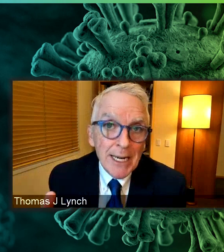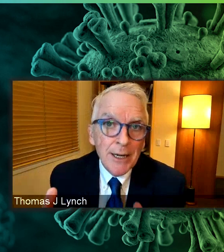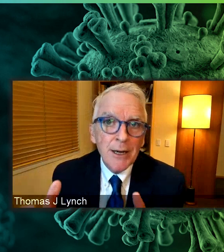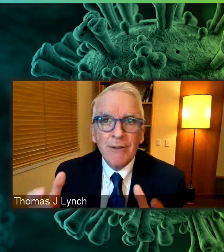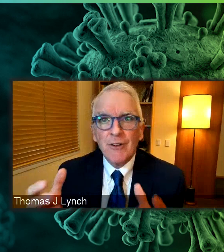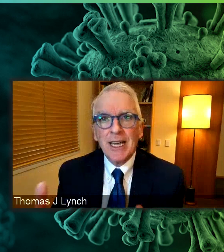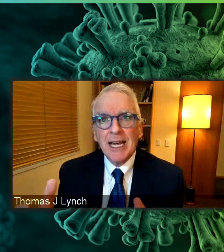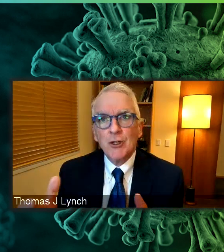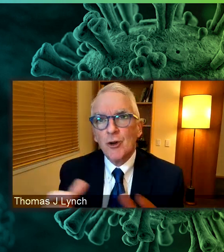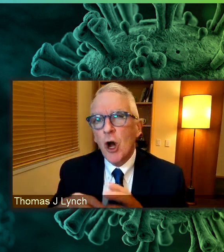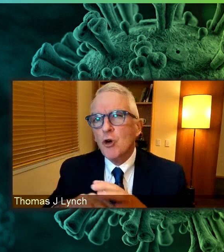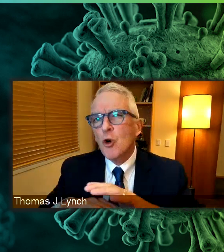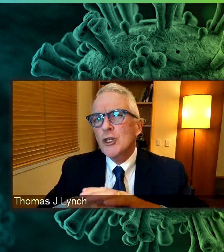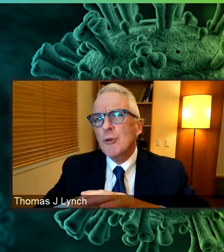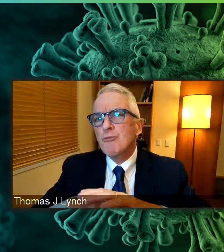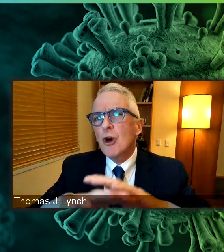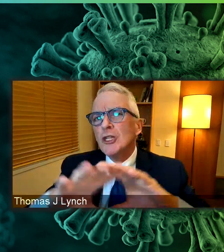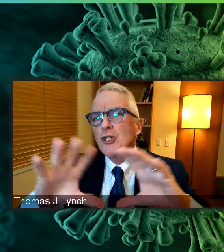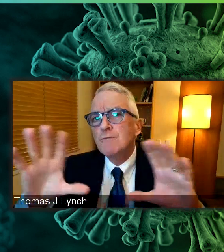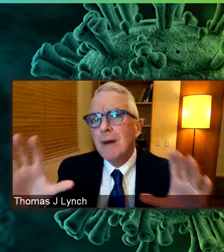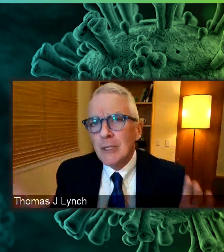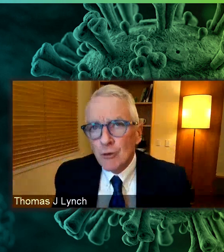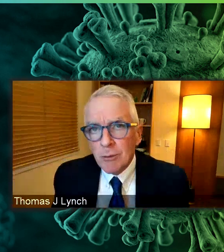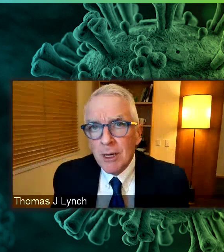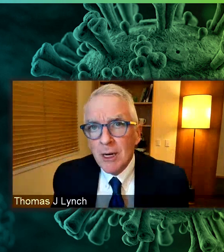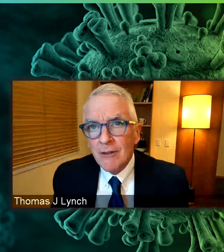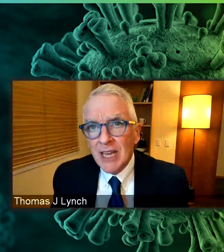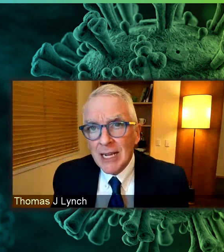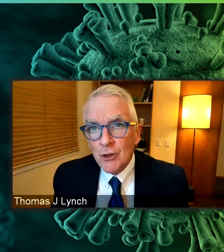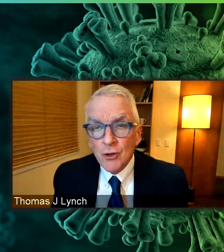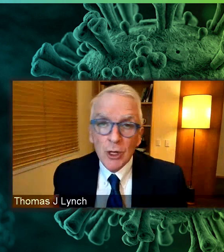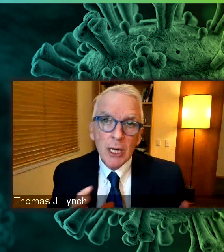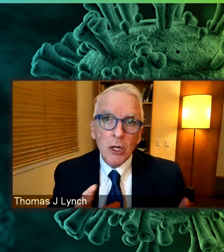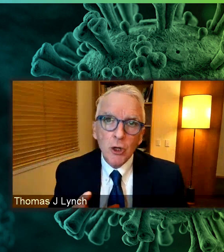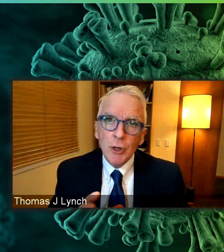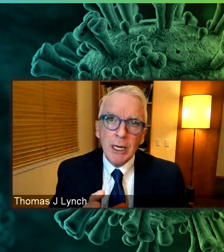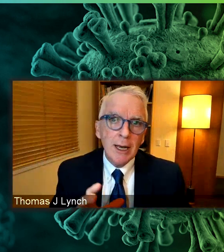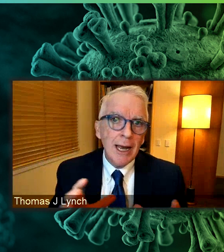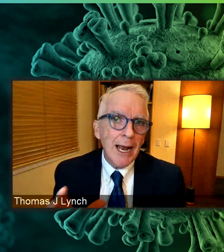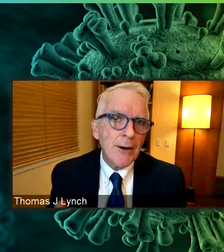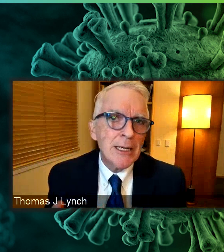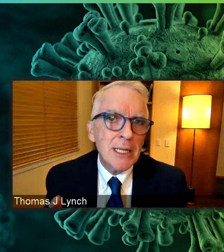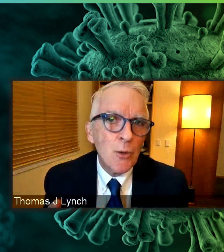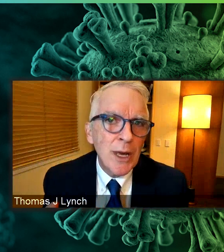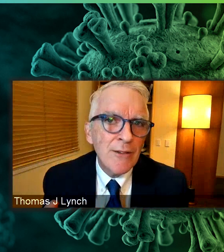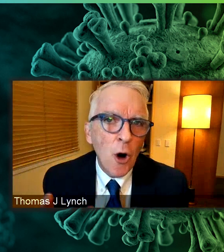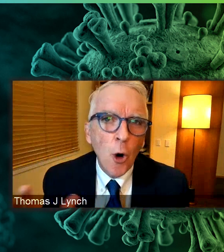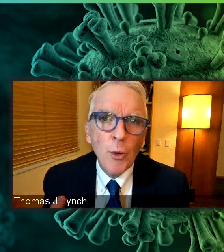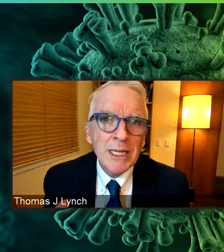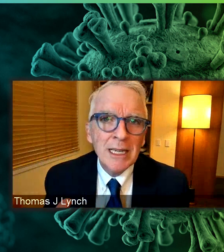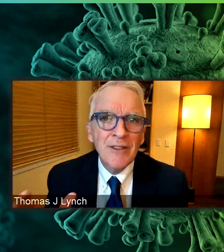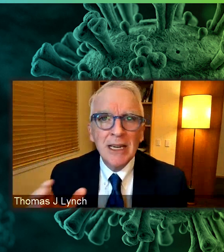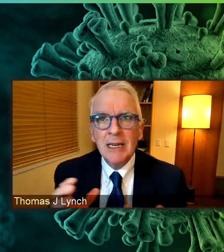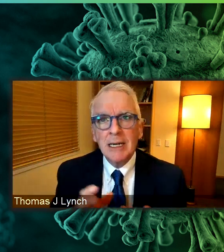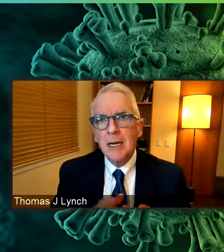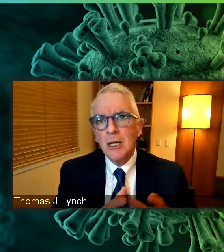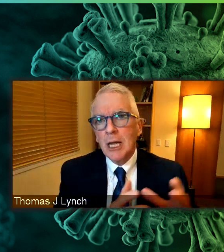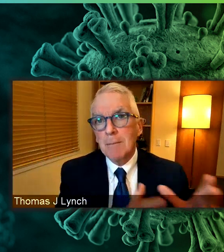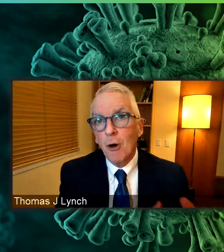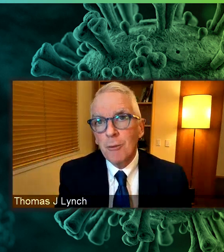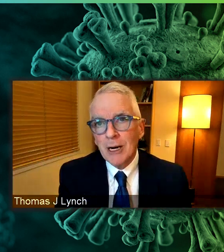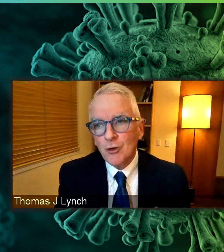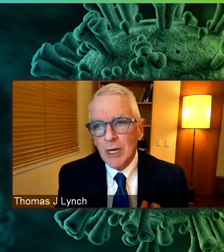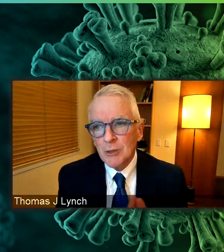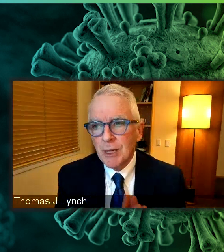treated for cancer across a broad spectrum of cancers, including areas that we have always innovated in,